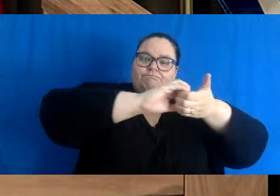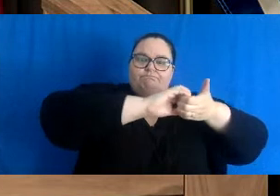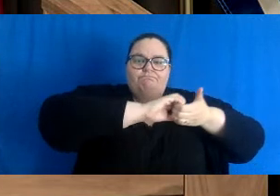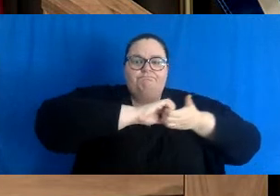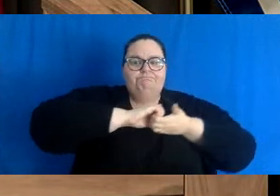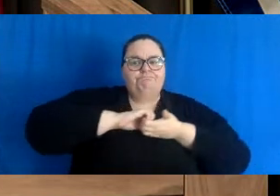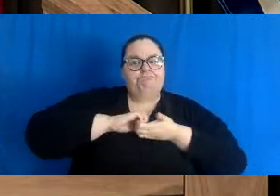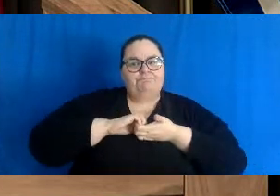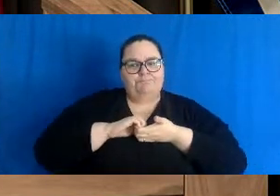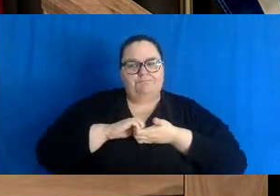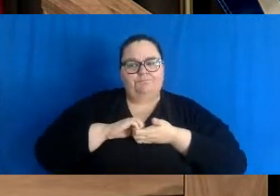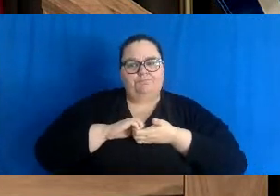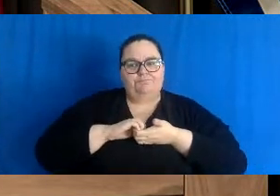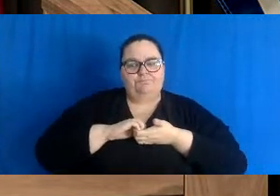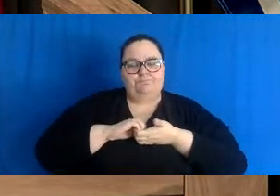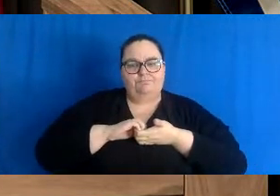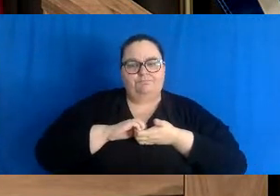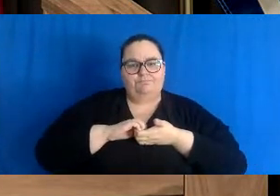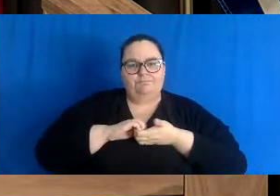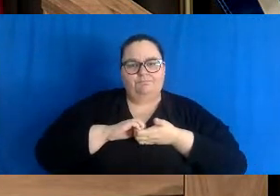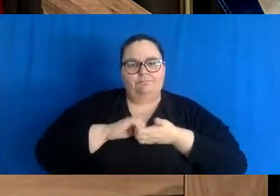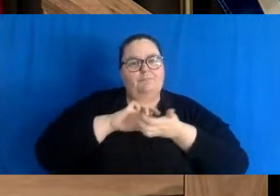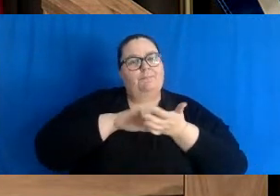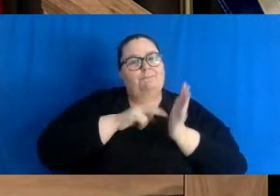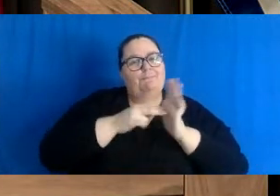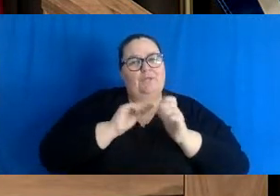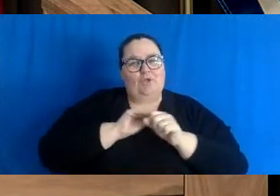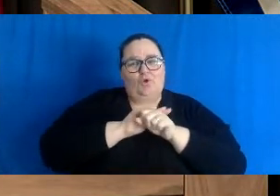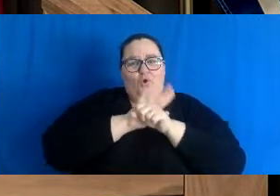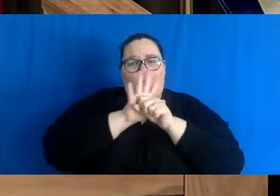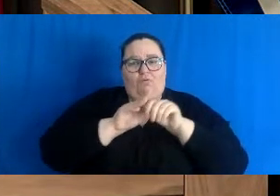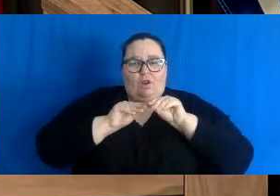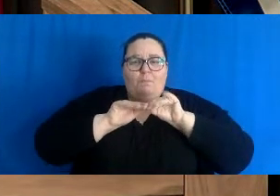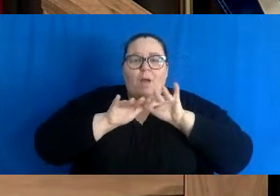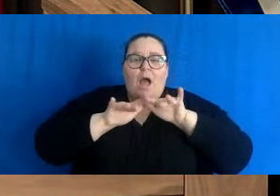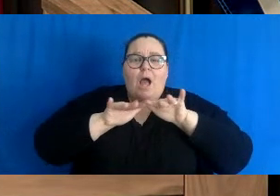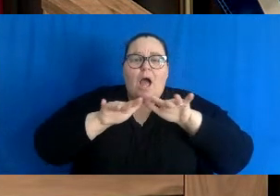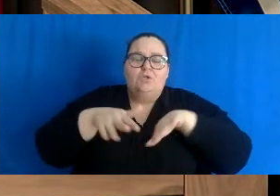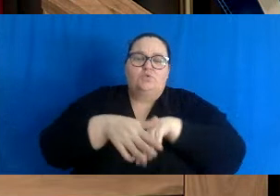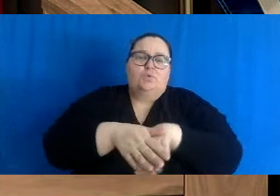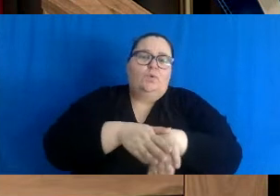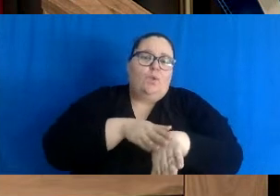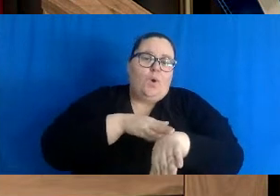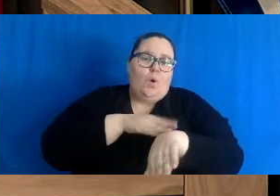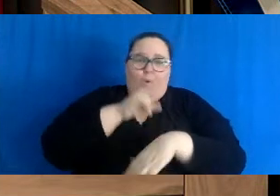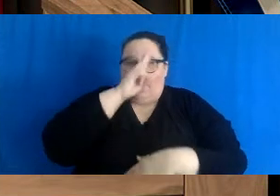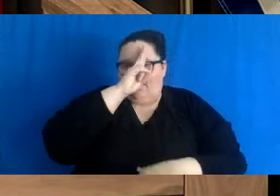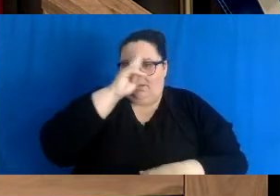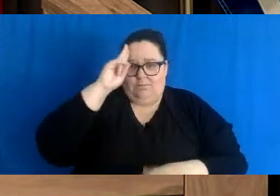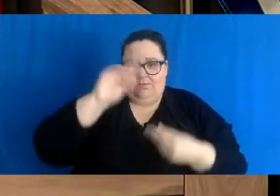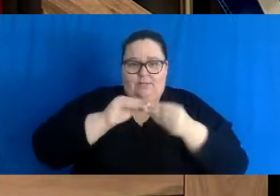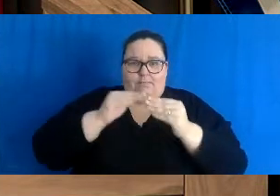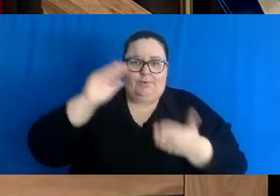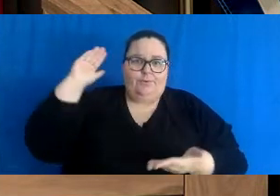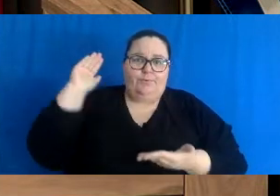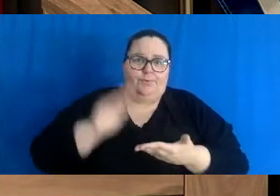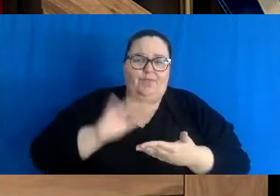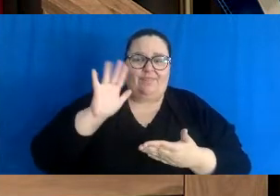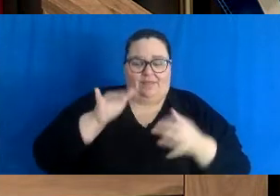We must come together to slow the spread and reduce the number of hospitalization. That is our critical issue.